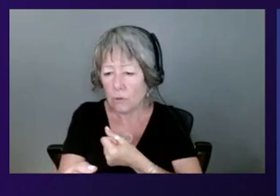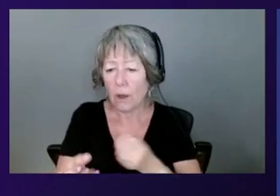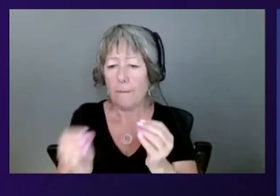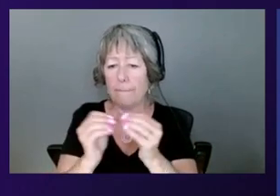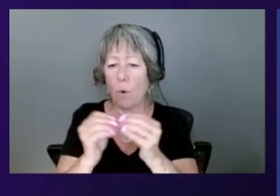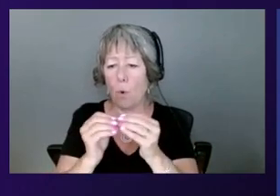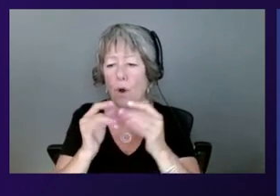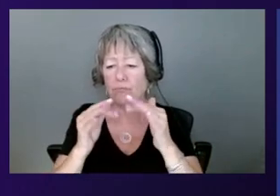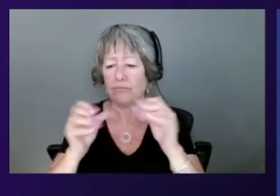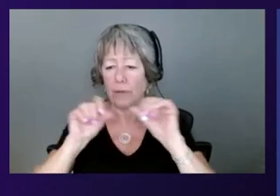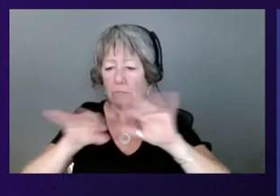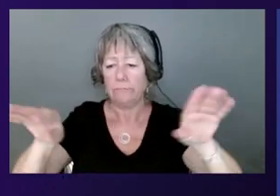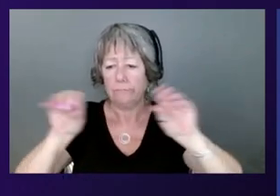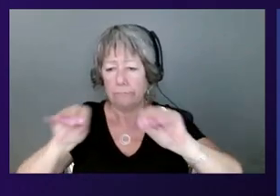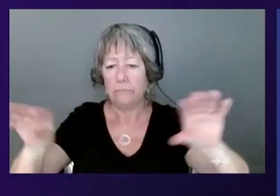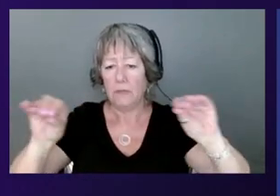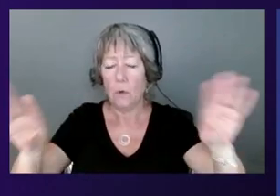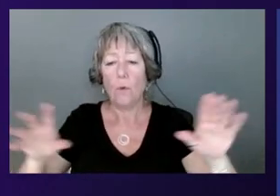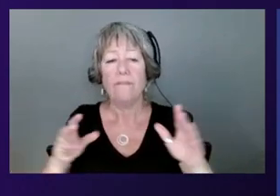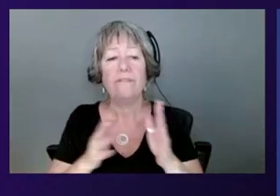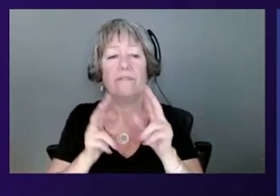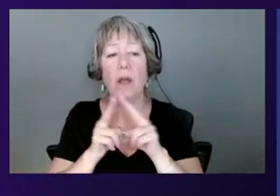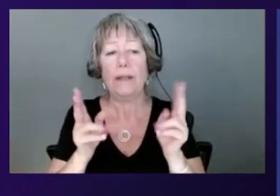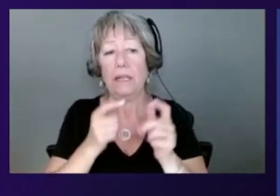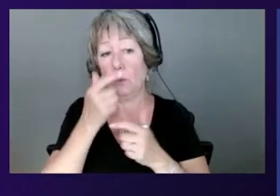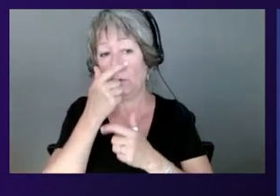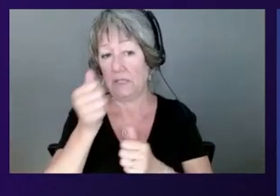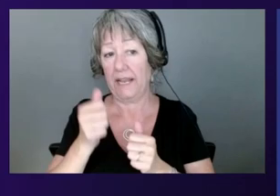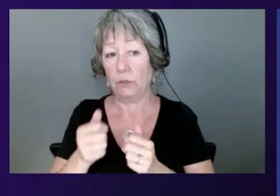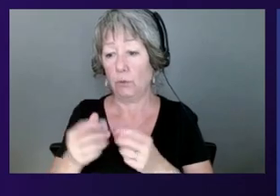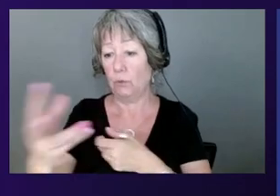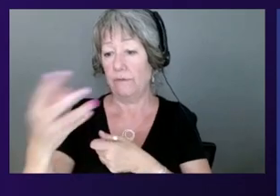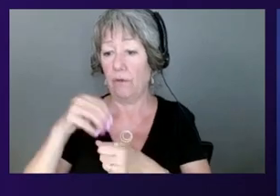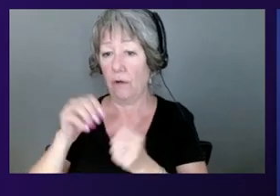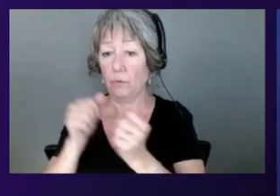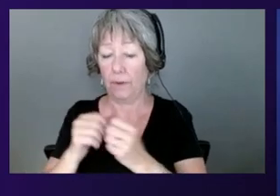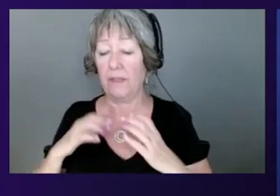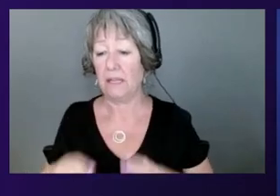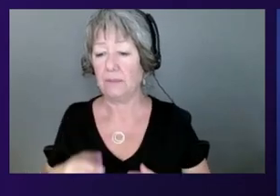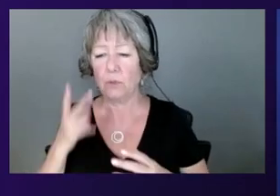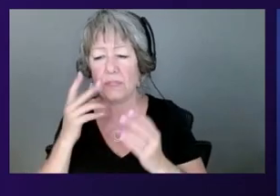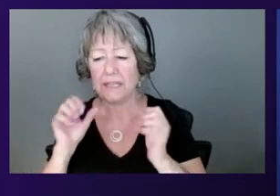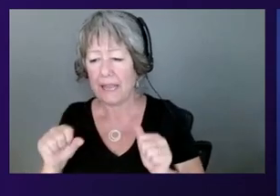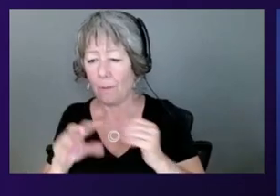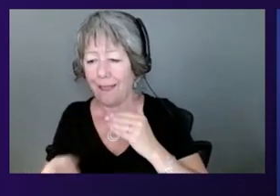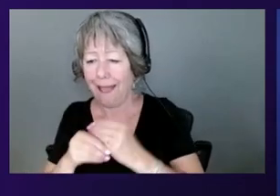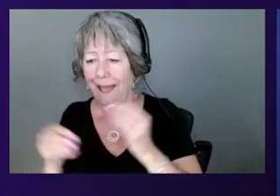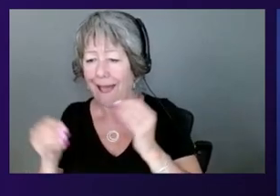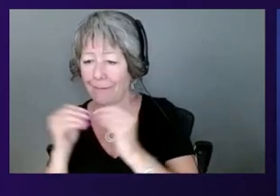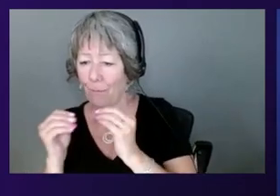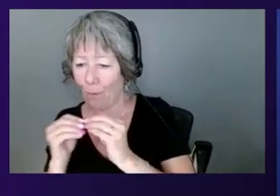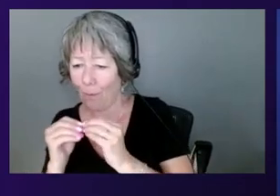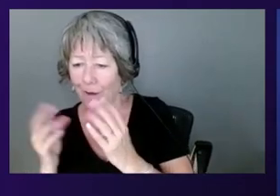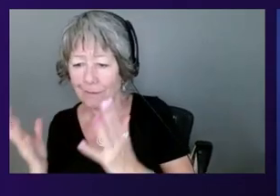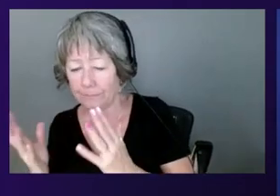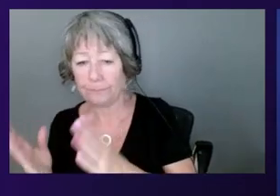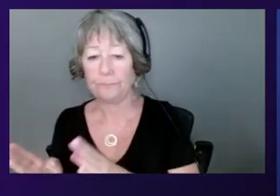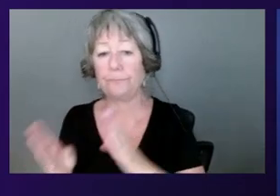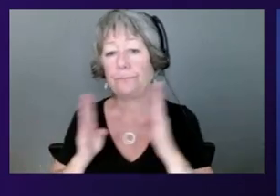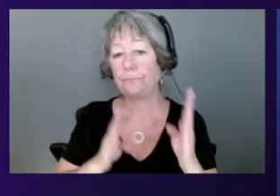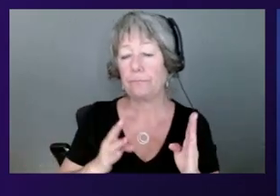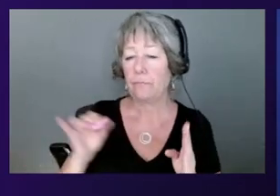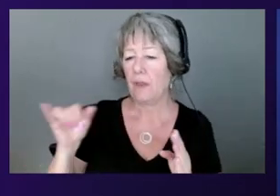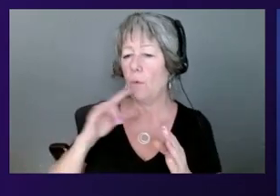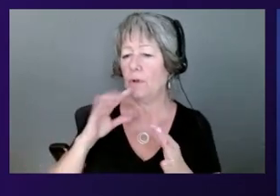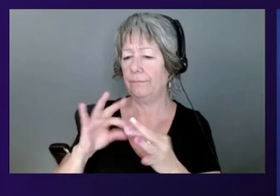we're very keen to engage with customers on what else we can do here. Yeah, and I just want to give a comment about both the transparency and